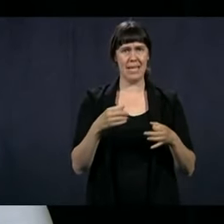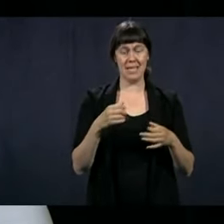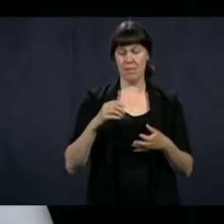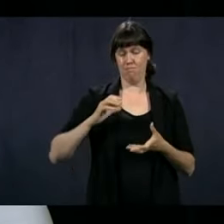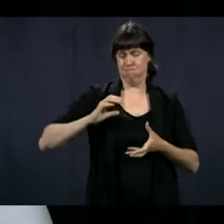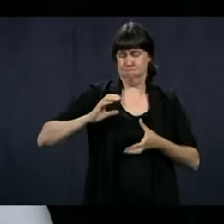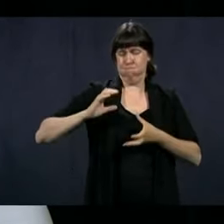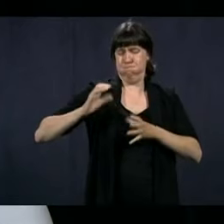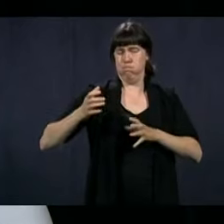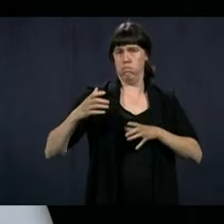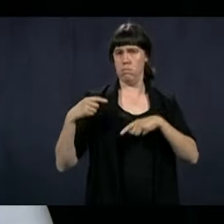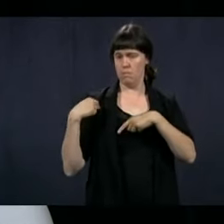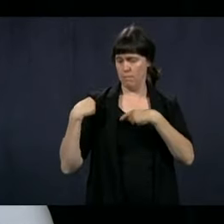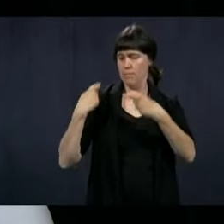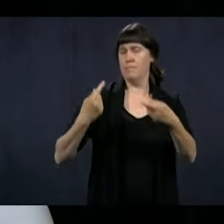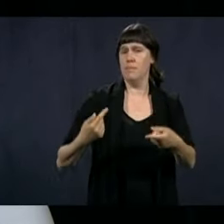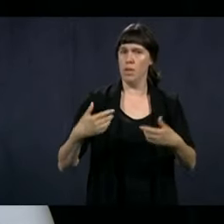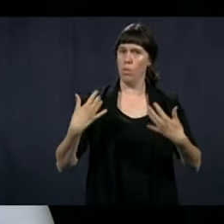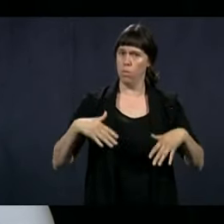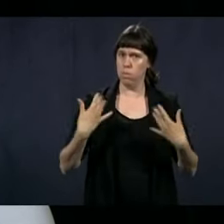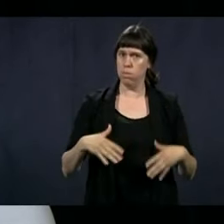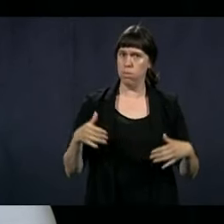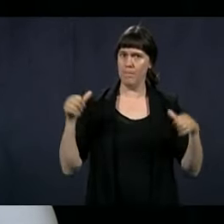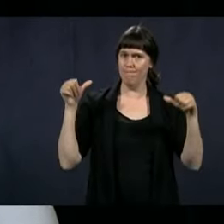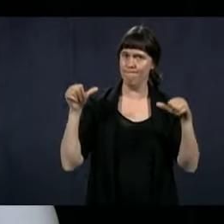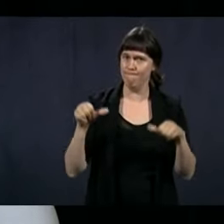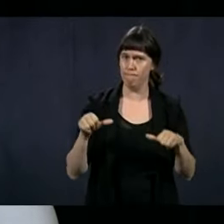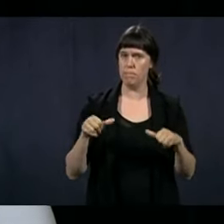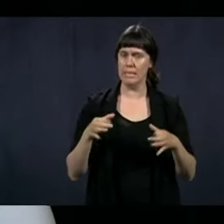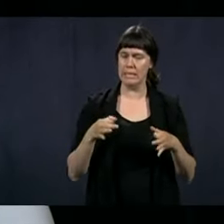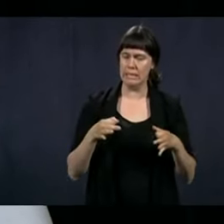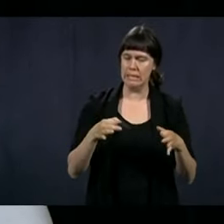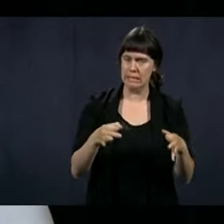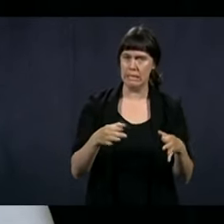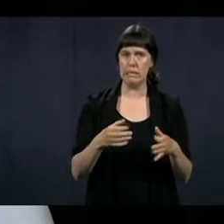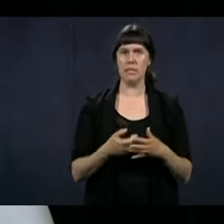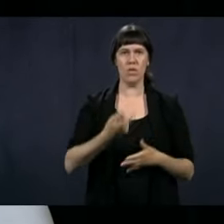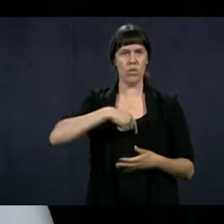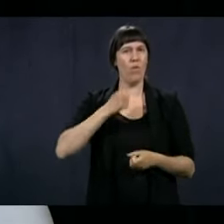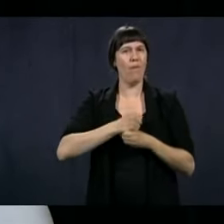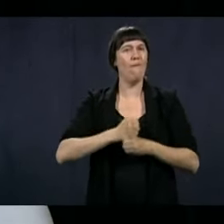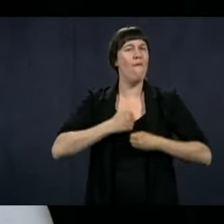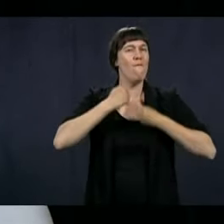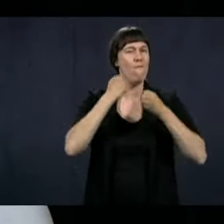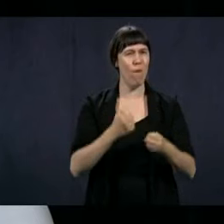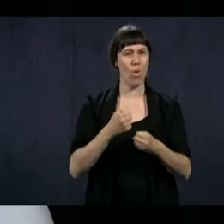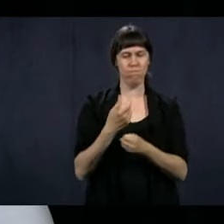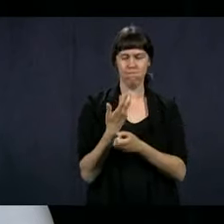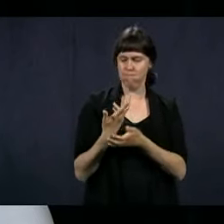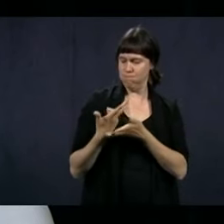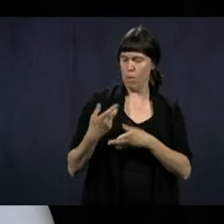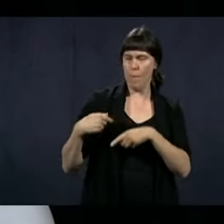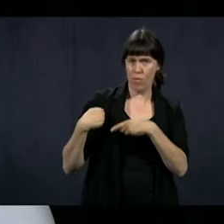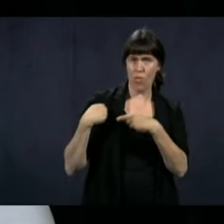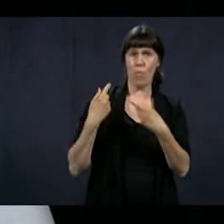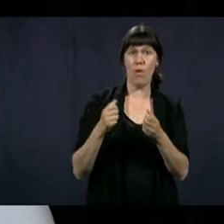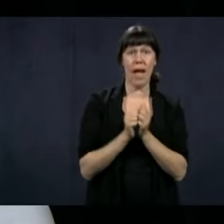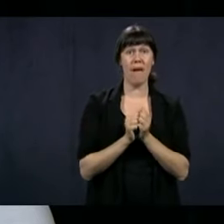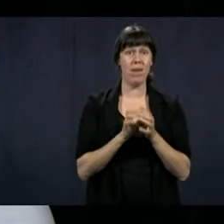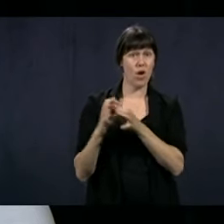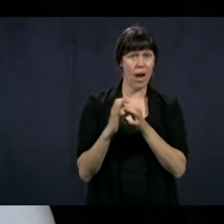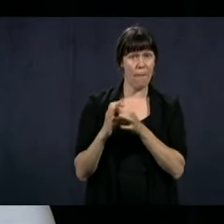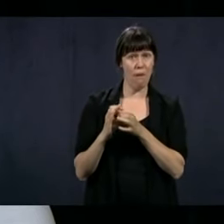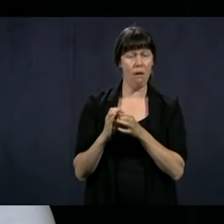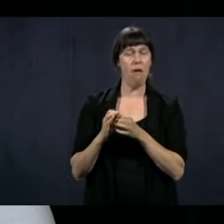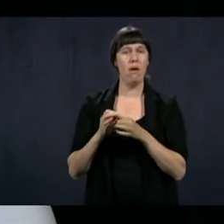down very seriously since the beginning of this health crisis. So we have worked very hard in the past few weeks together with public health